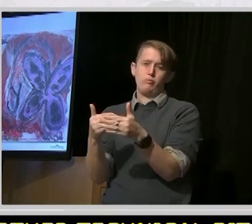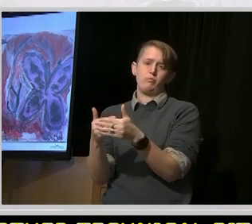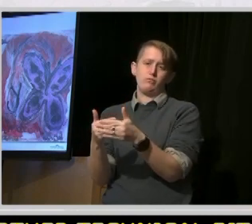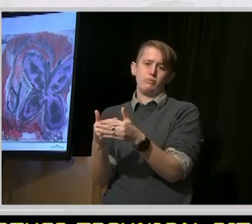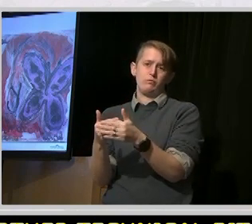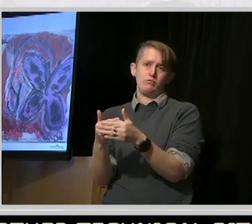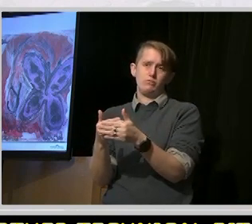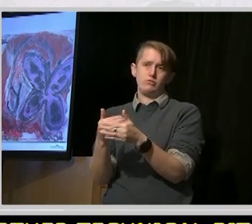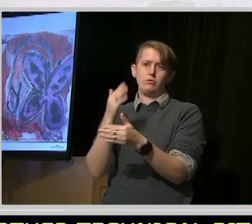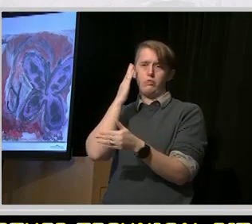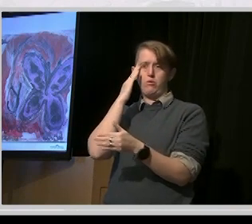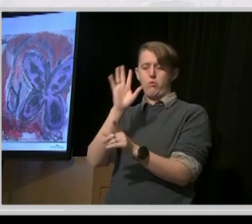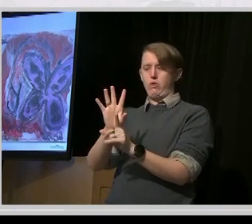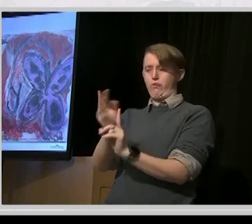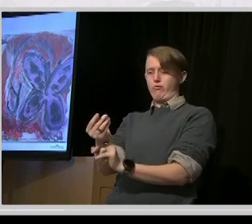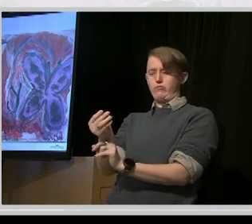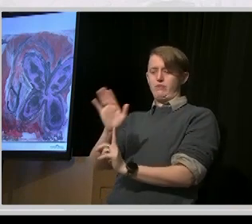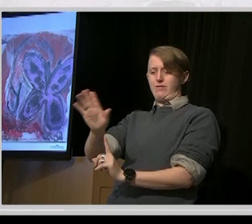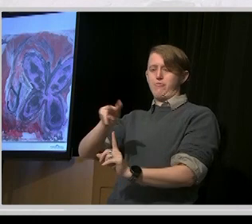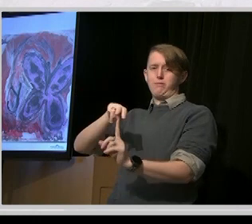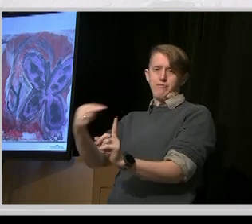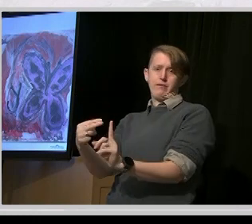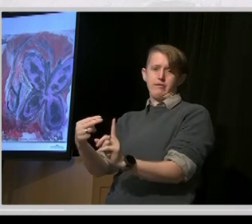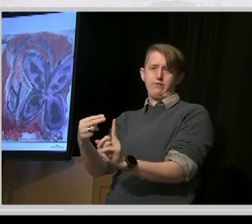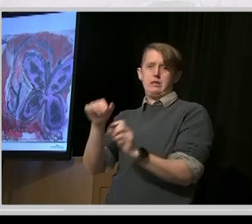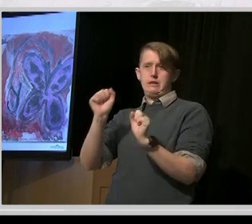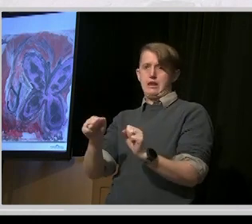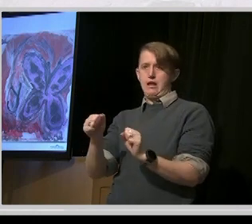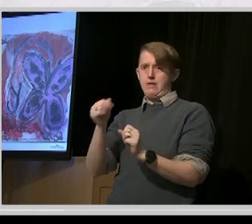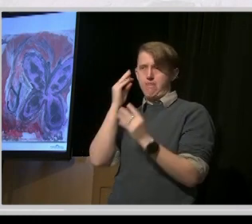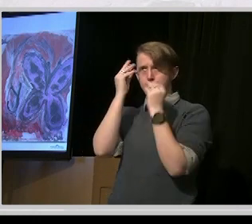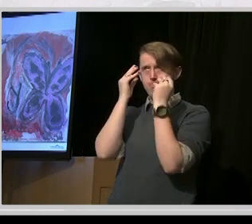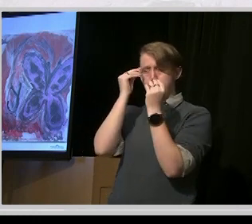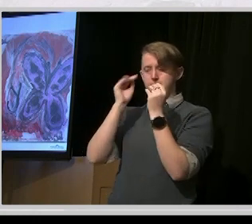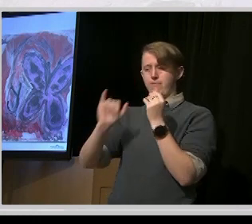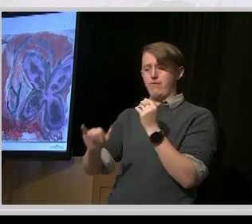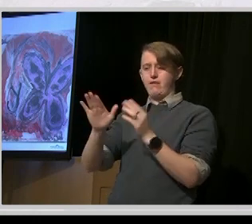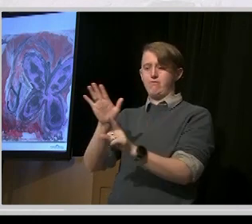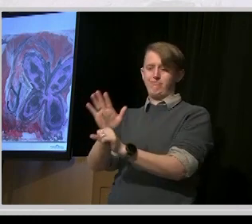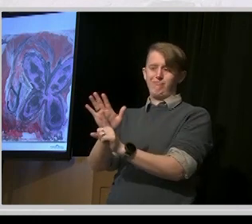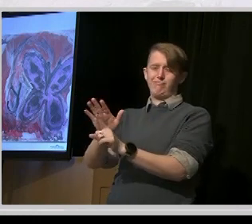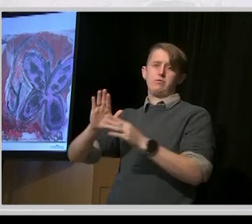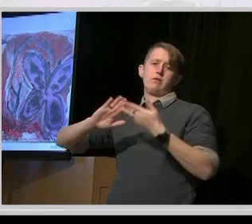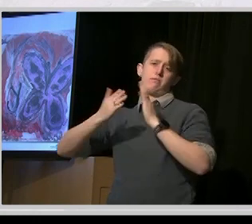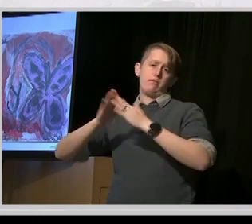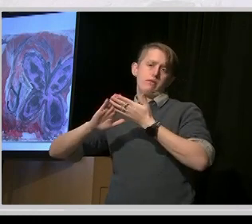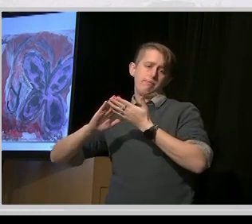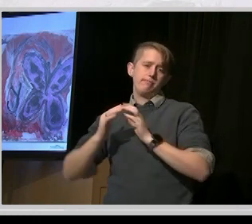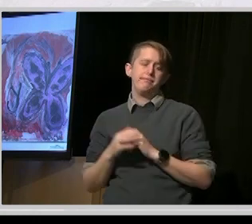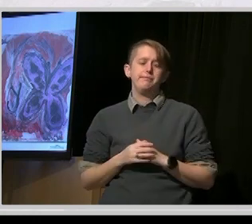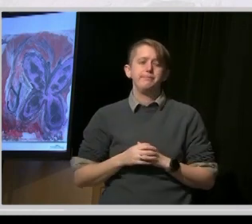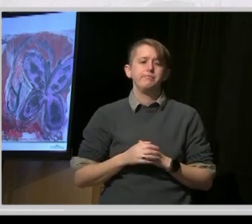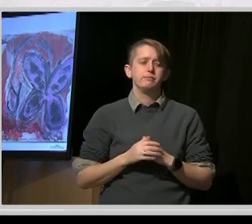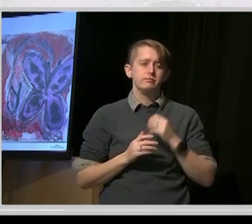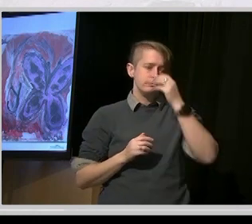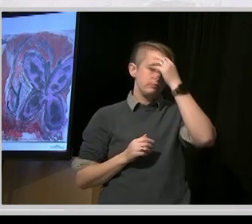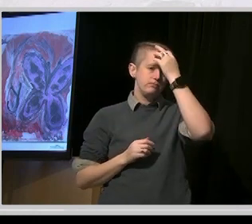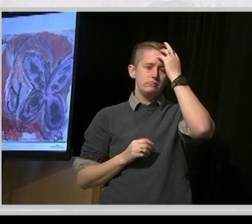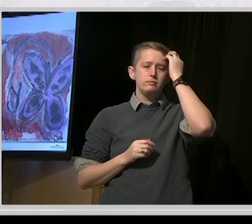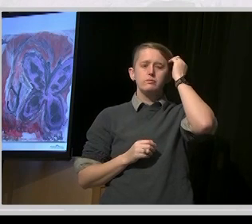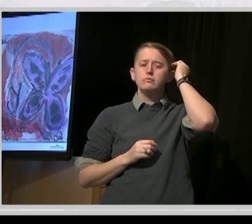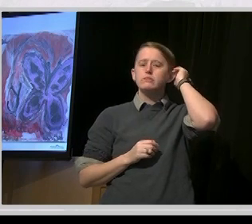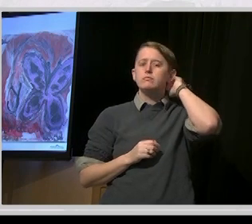culture of each part of the province can be reflected in how we work. Part of that will be,